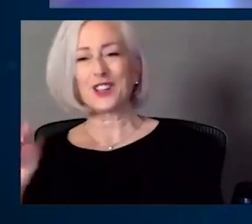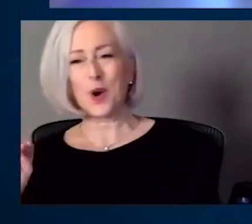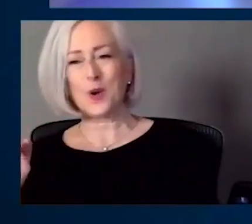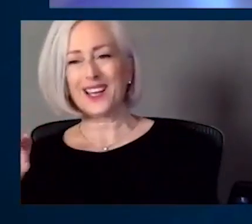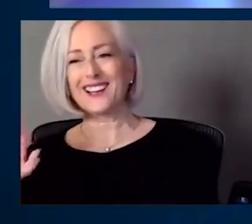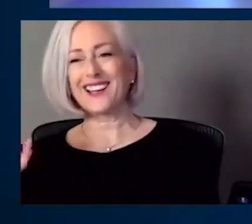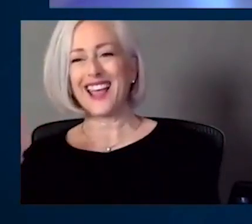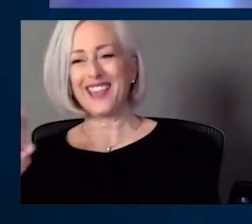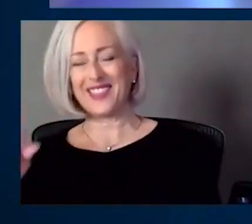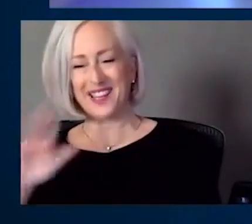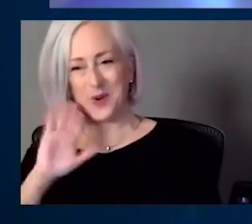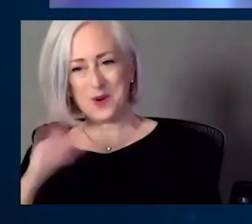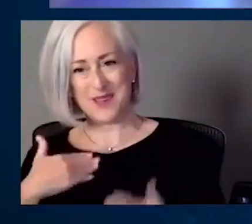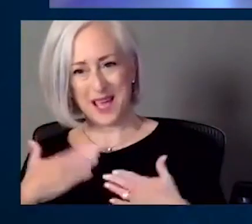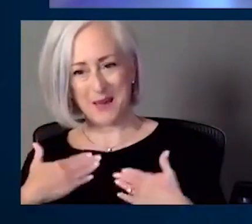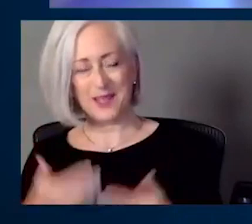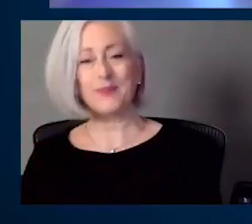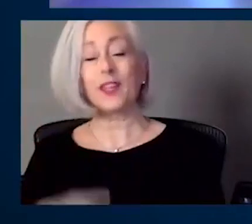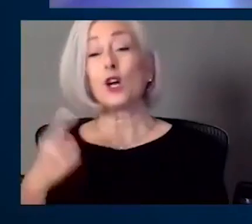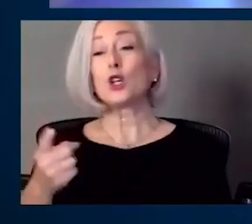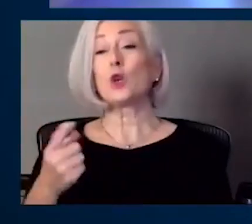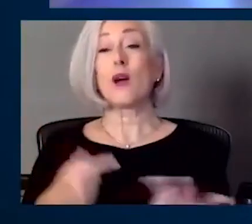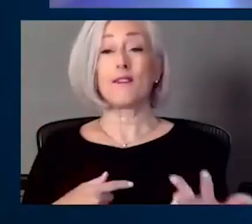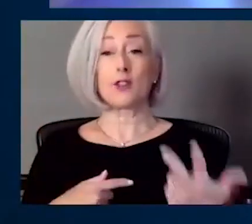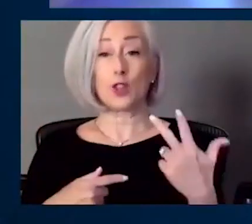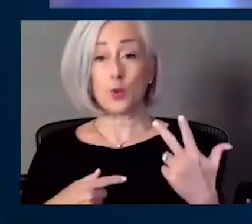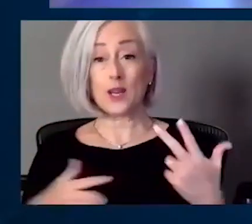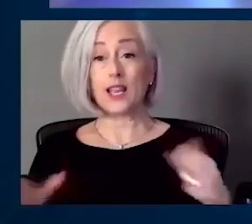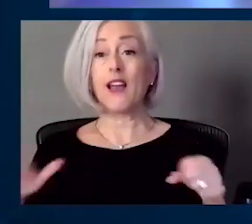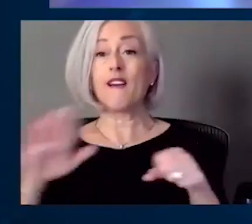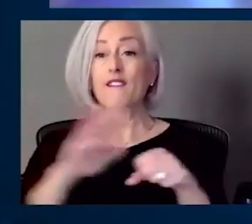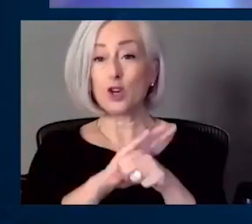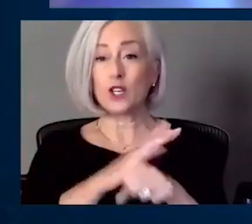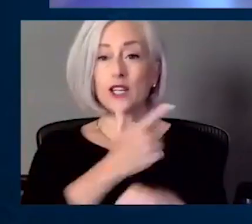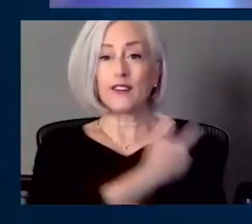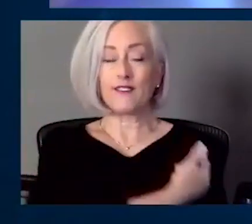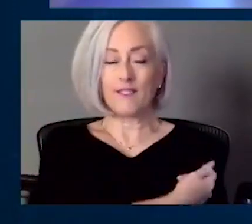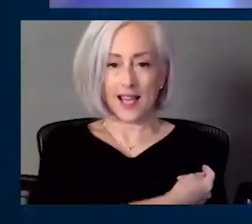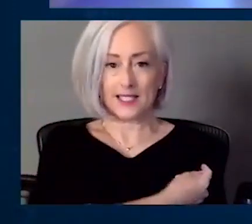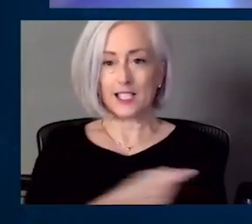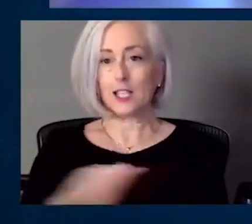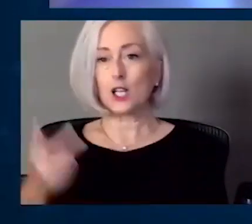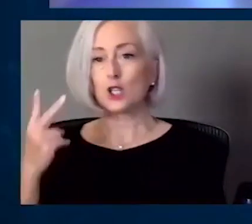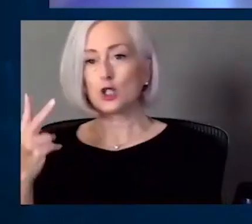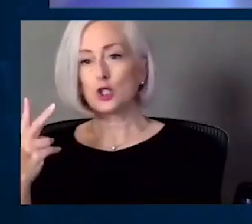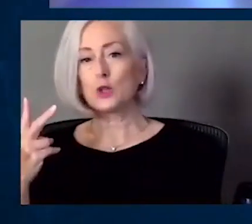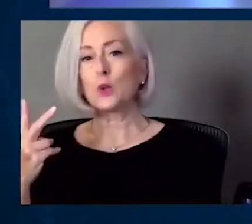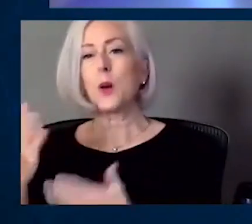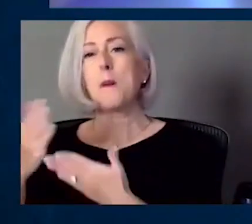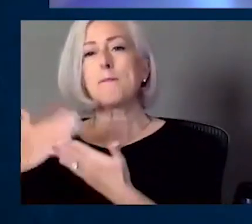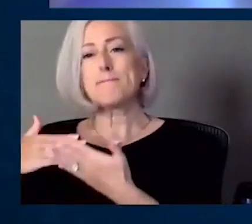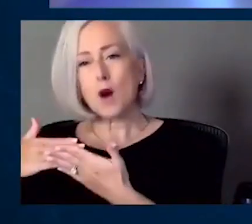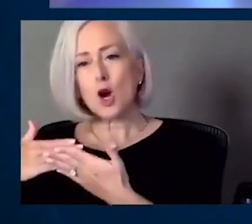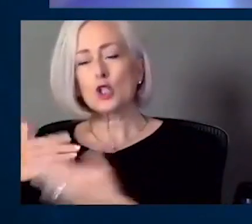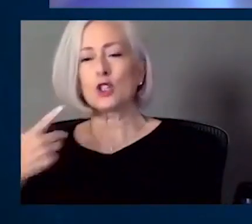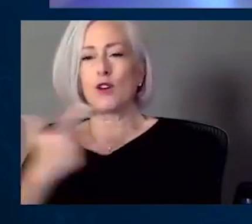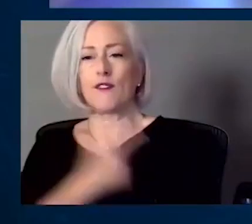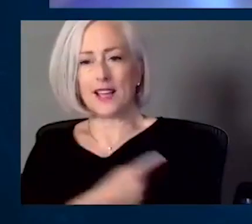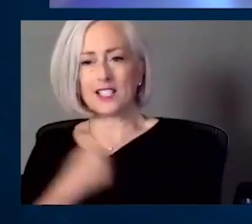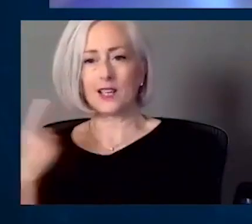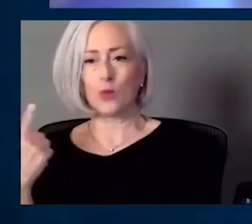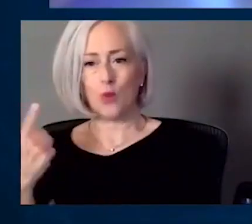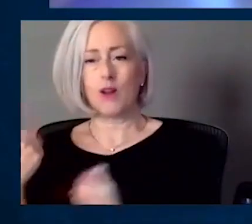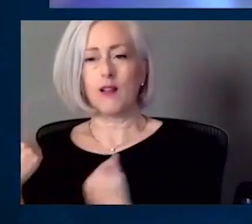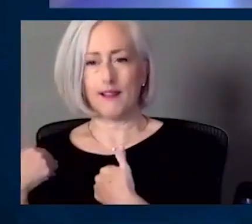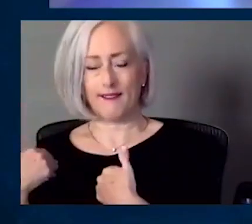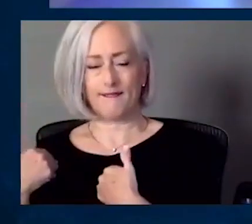three fully vaccinated and two partially vaccinated. Correct. Correct. Correct. One of those fully